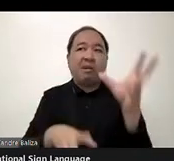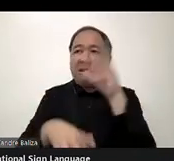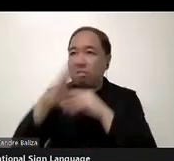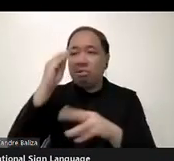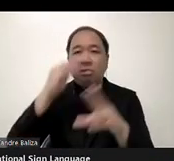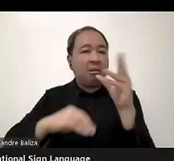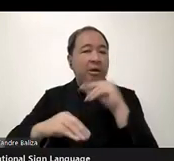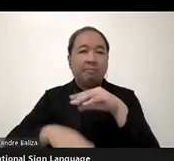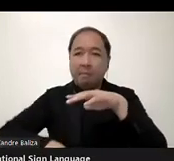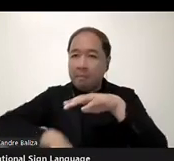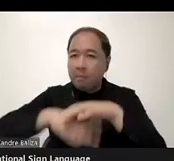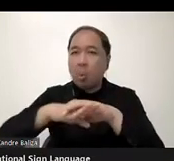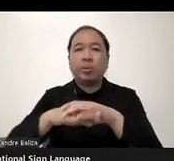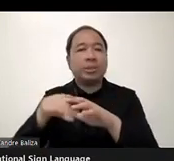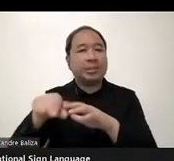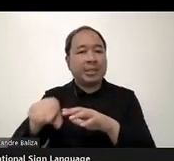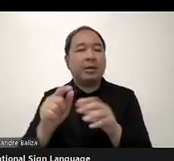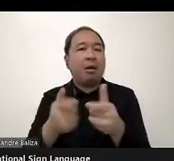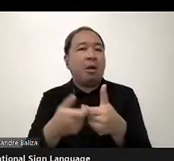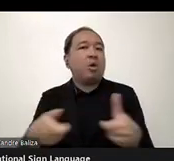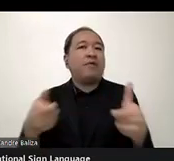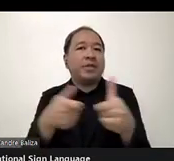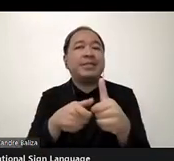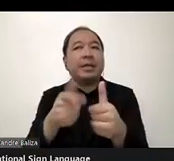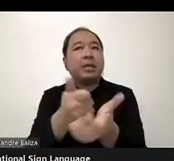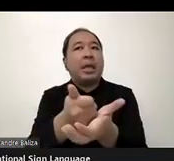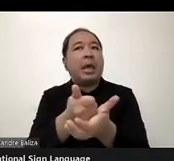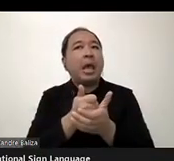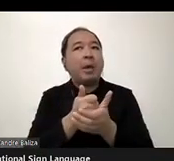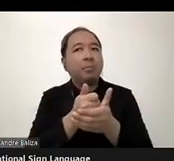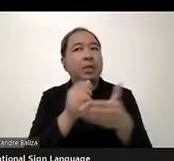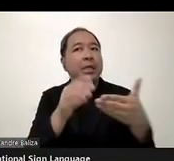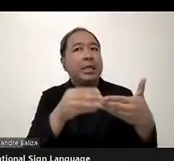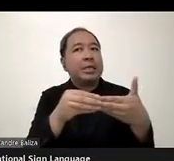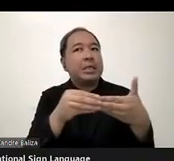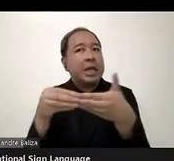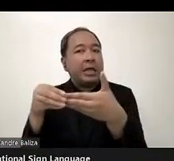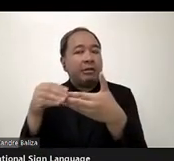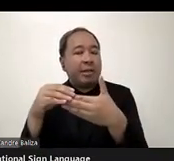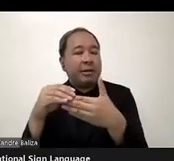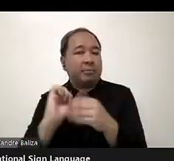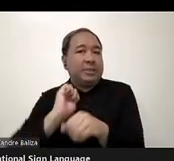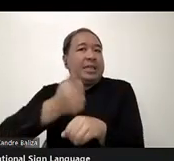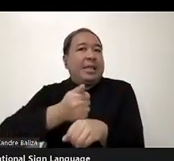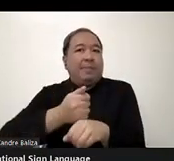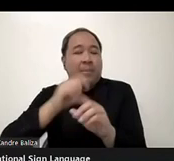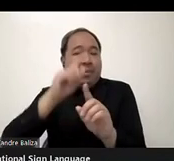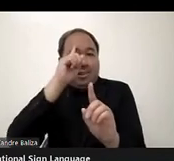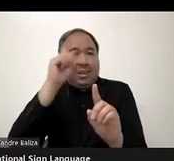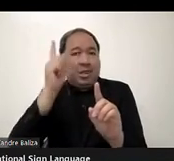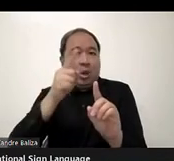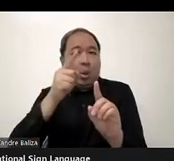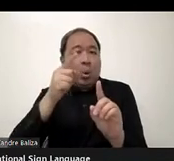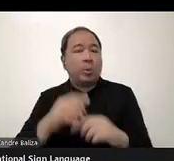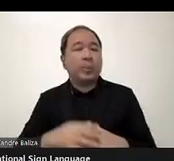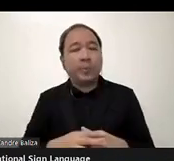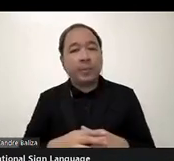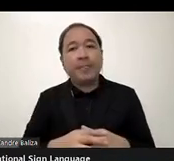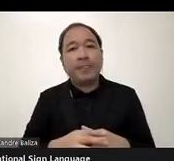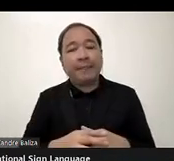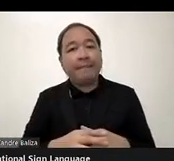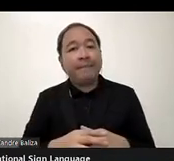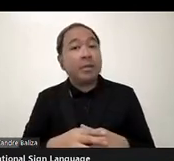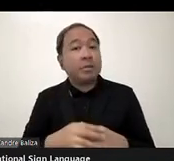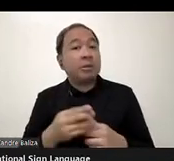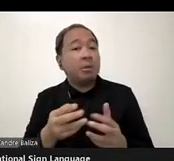guided us on our, on our goals here. Um, and as we want to hear from you,